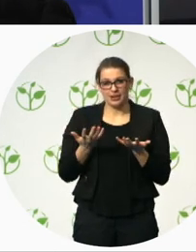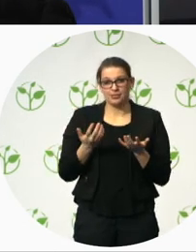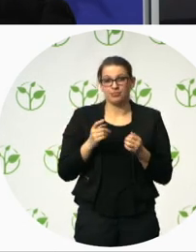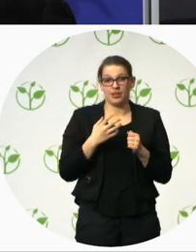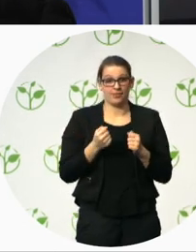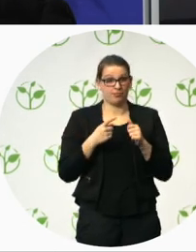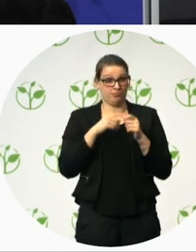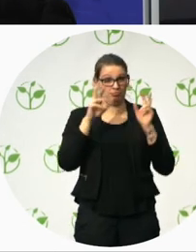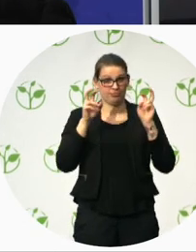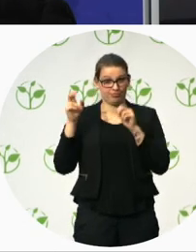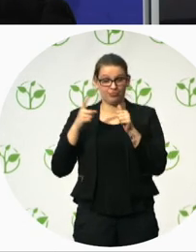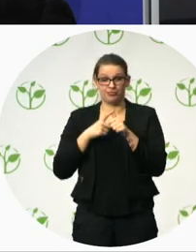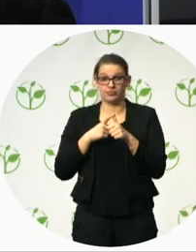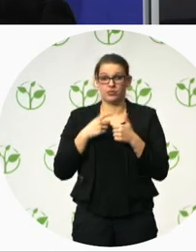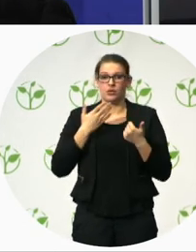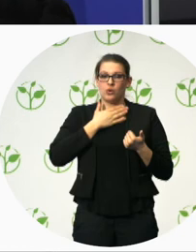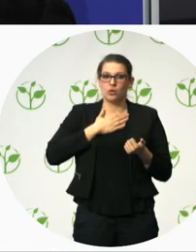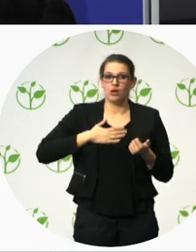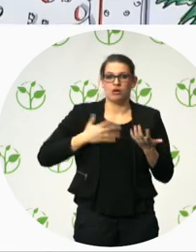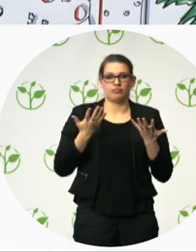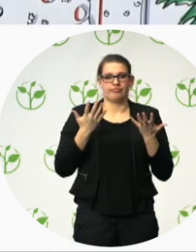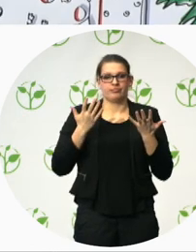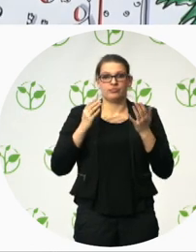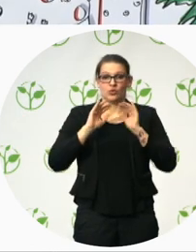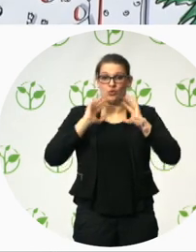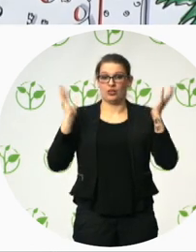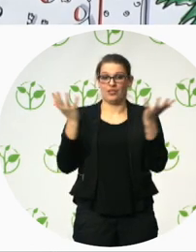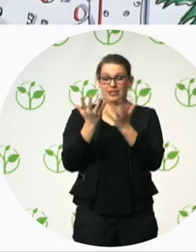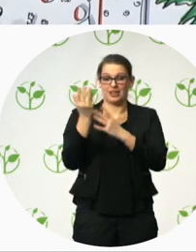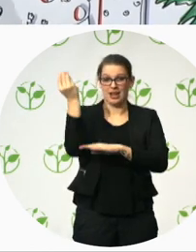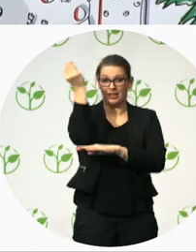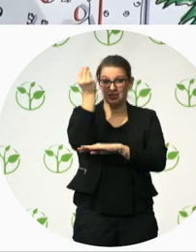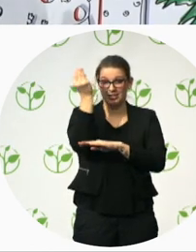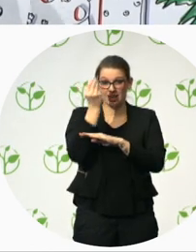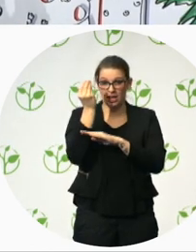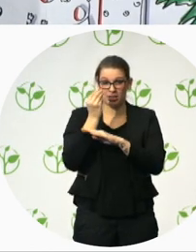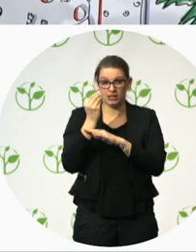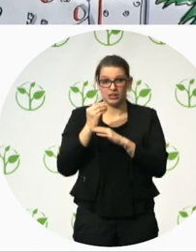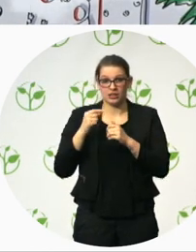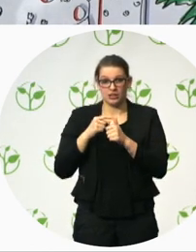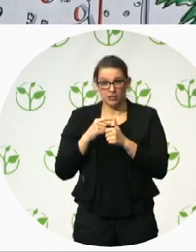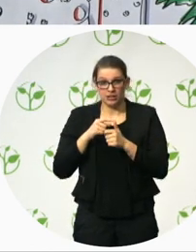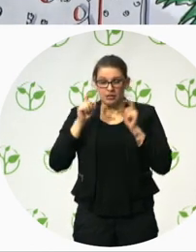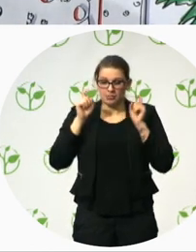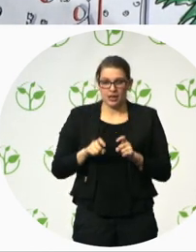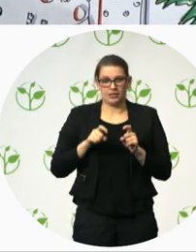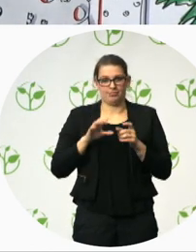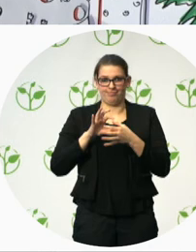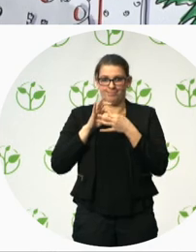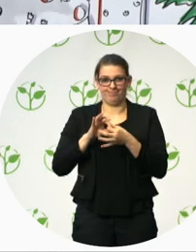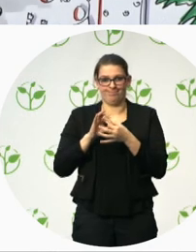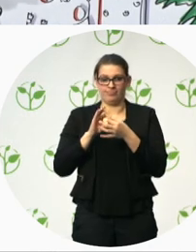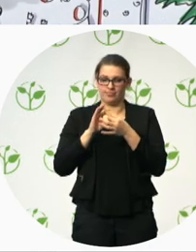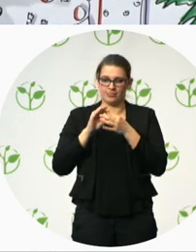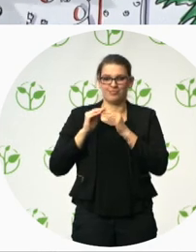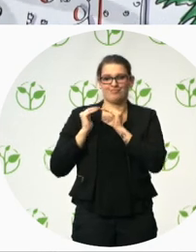of a universal design, you must implement it right in the beginning. Um, then you have to have policies